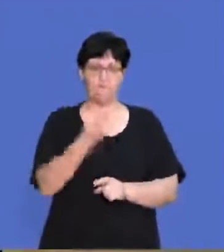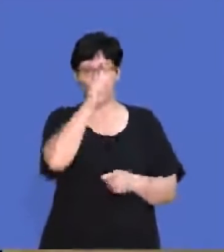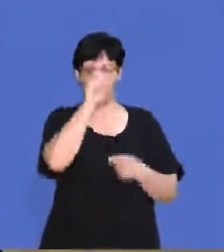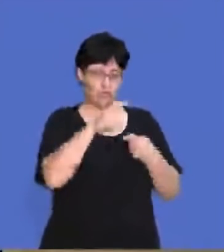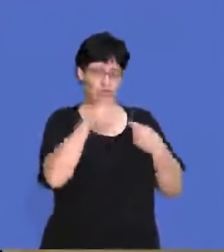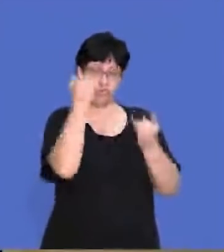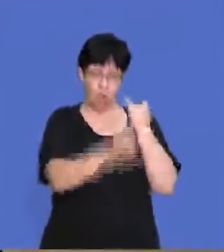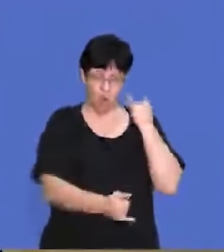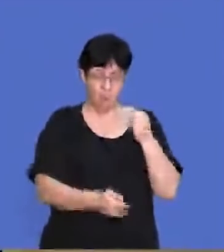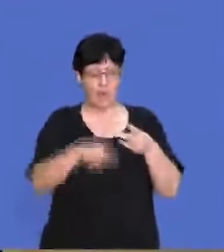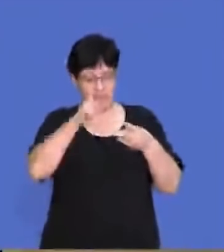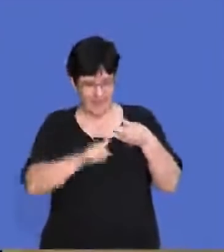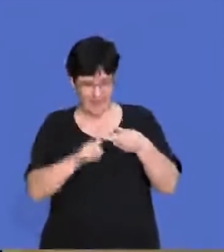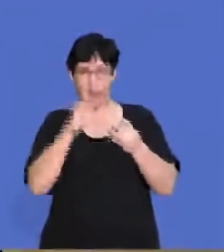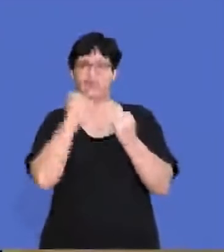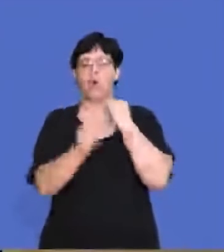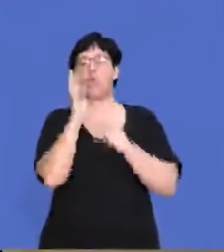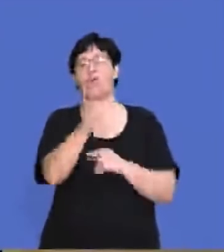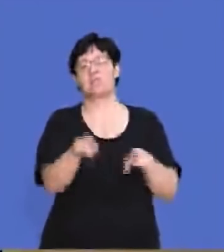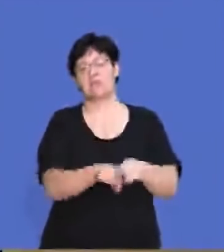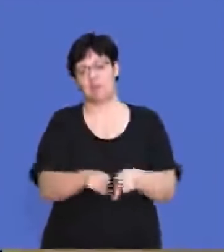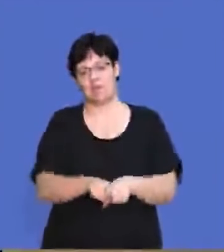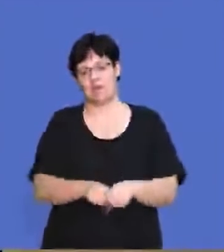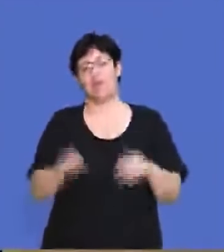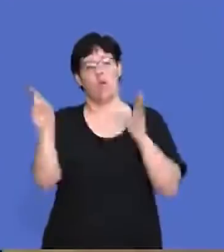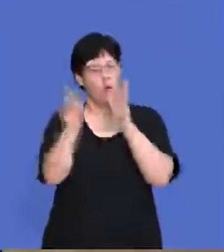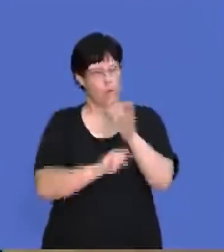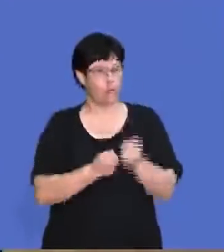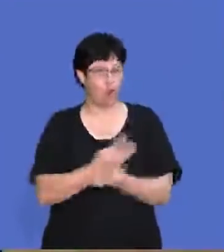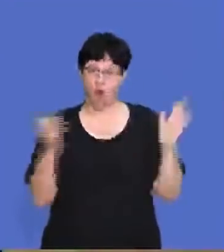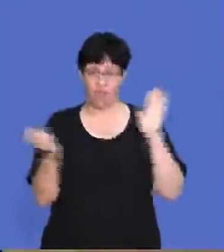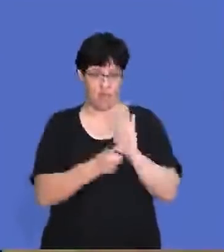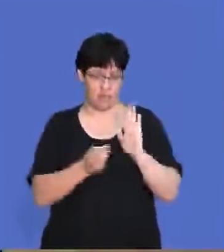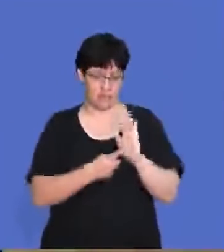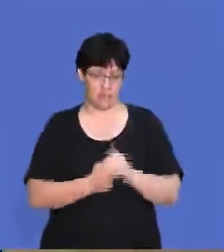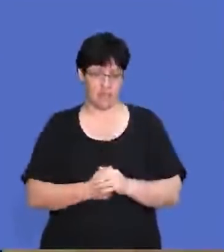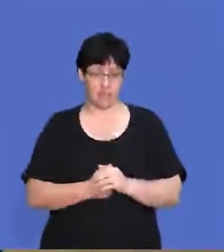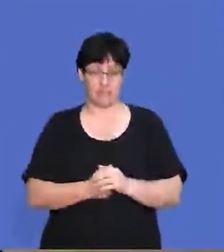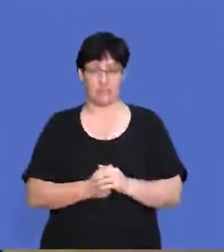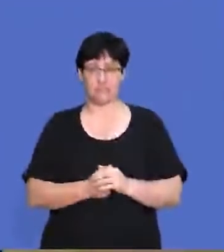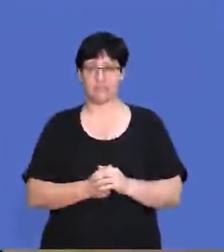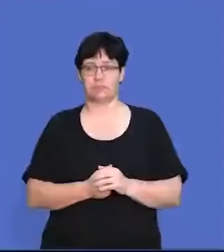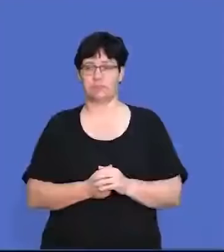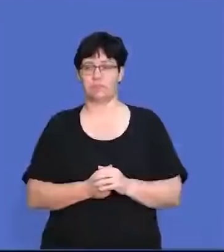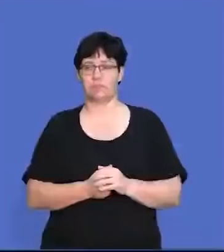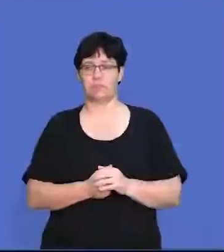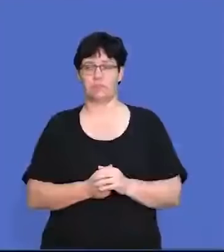get the first question wrong, you're going to get the second question wrong, and you're going to lose out on a whole bunch of unnecessary marks there.